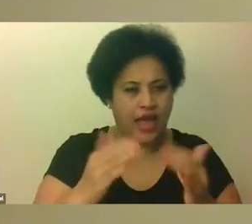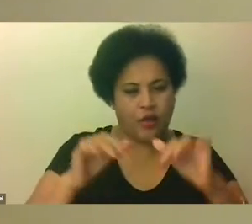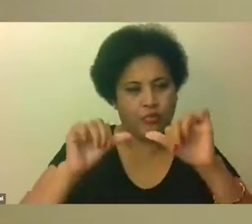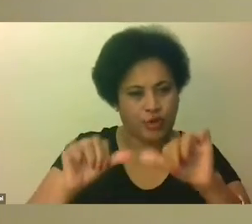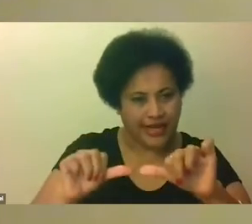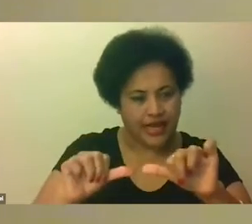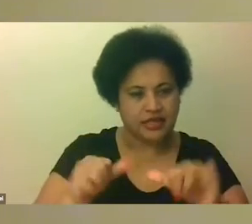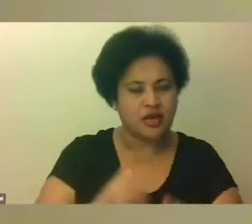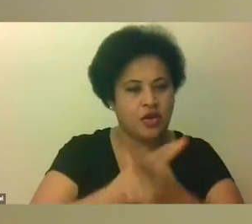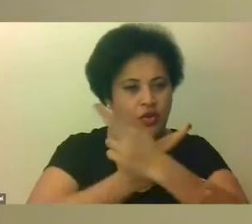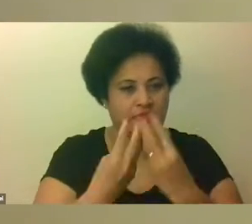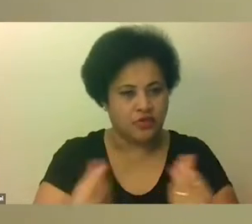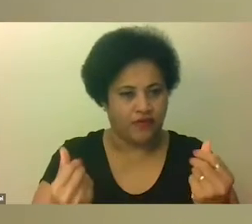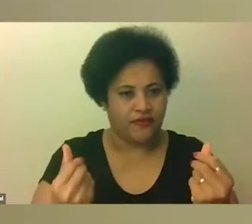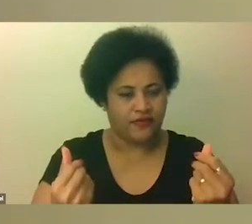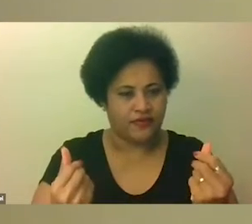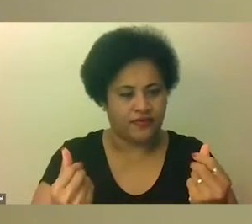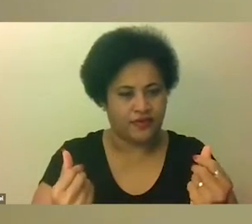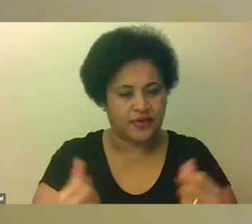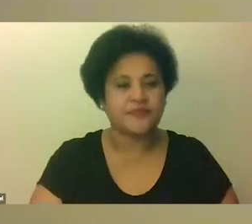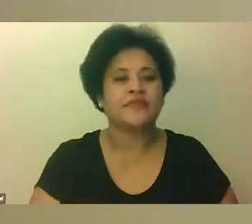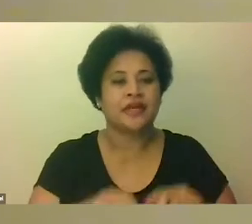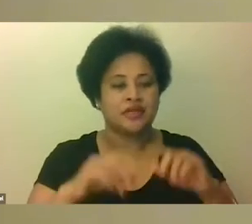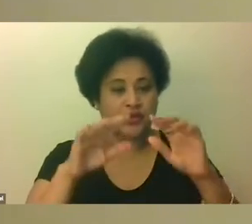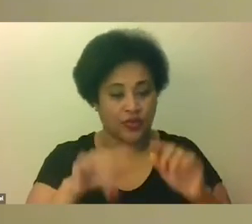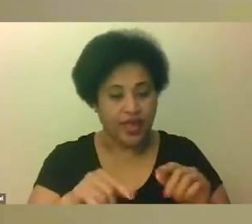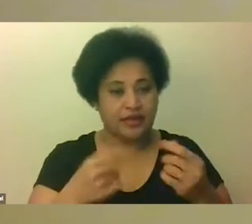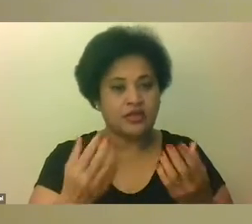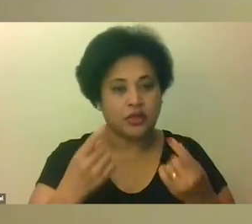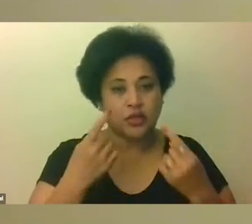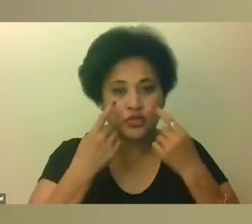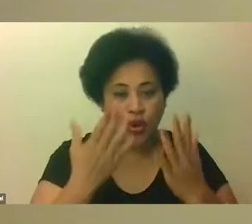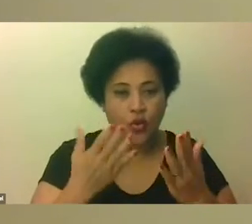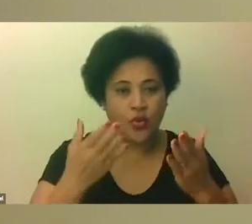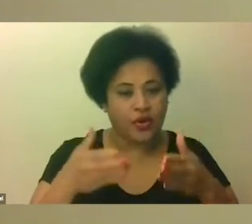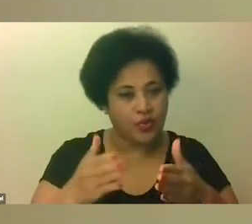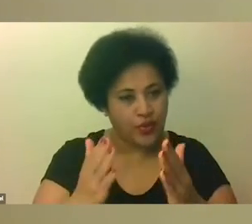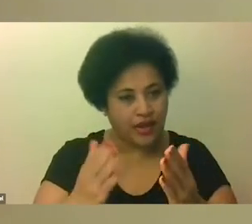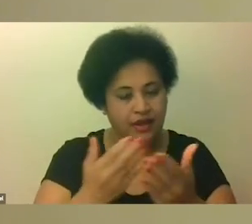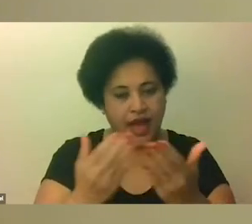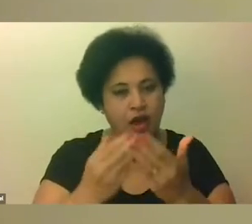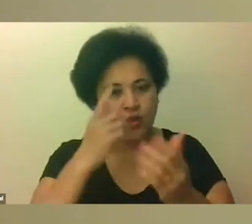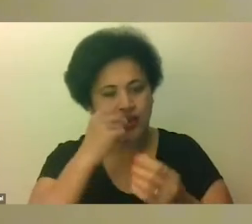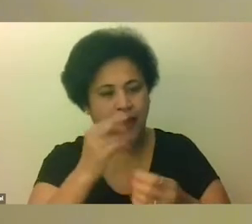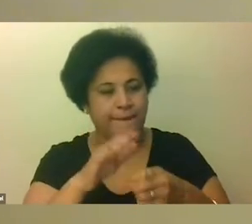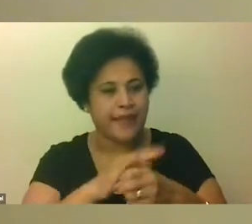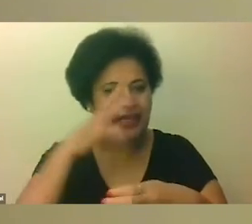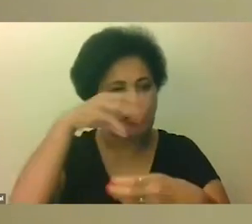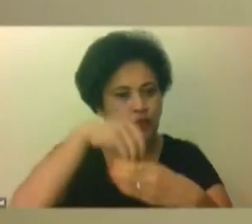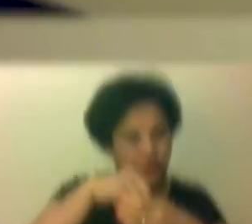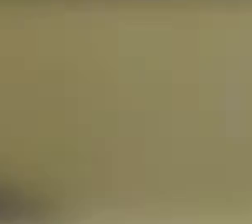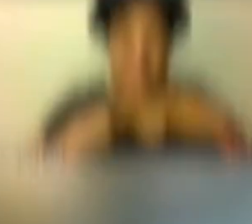and remedy framework. This provides a pathway to create an inclusive and sustainable